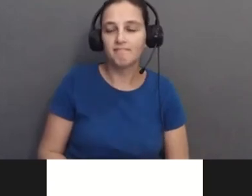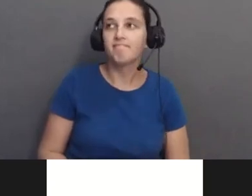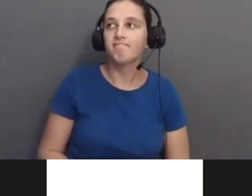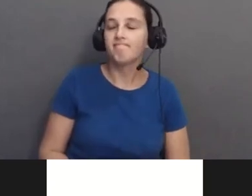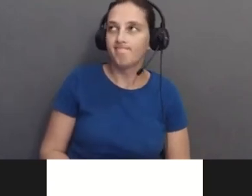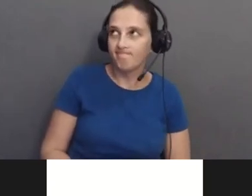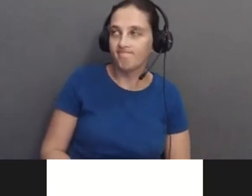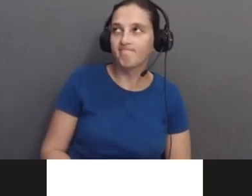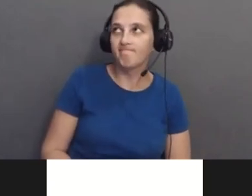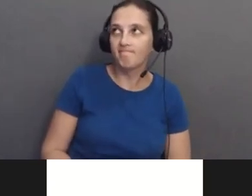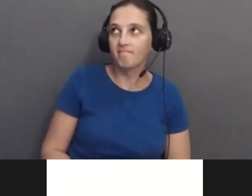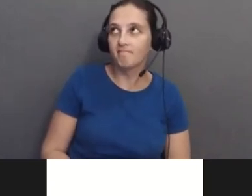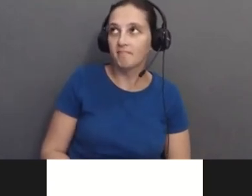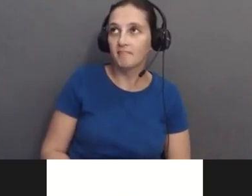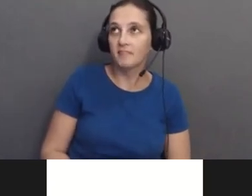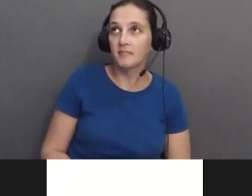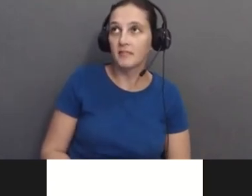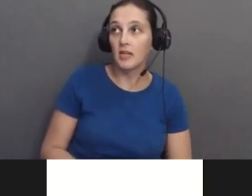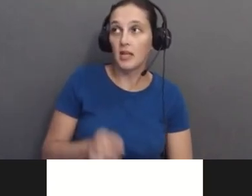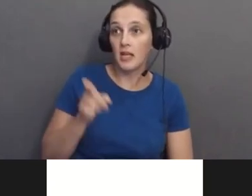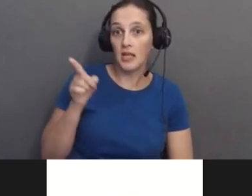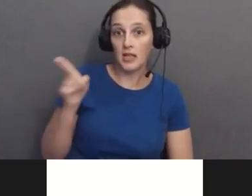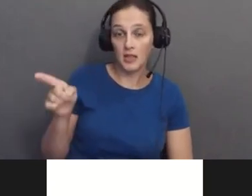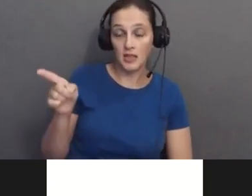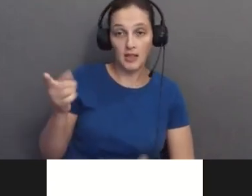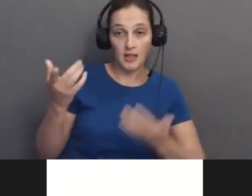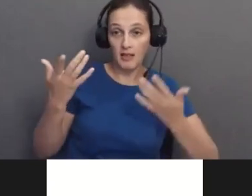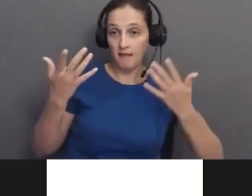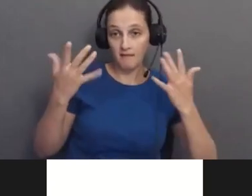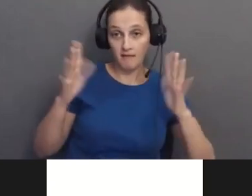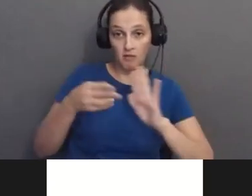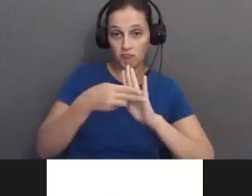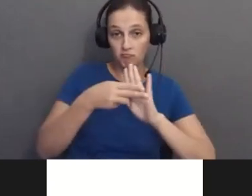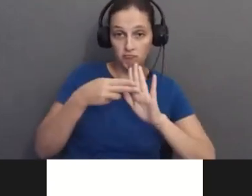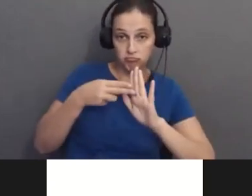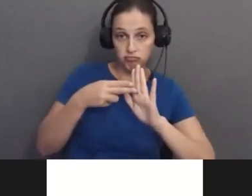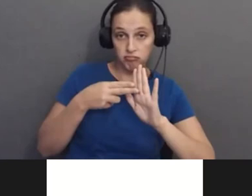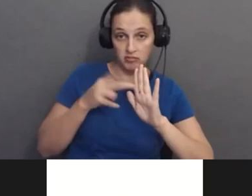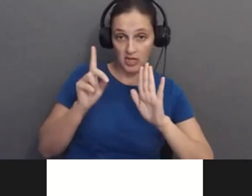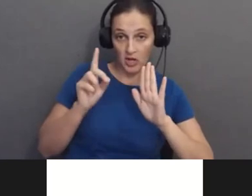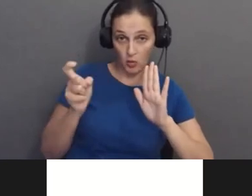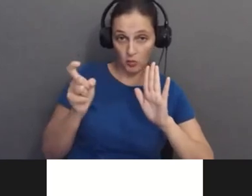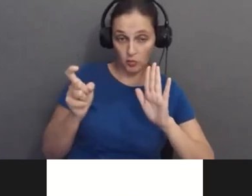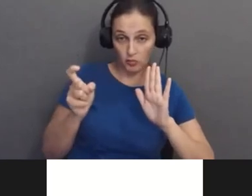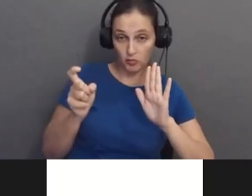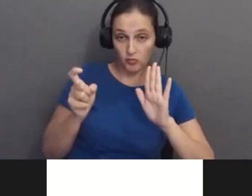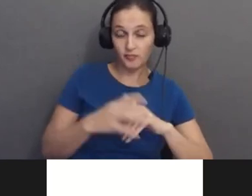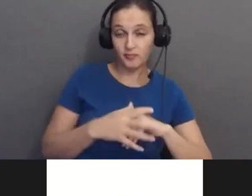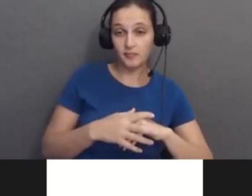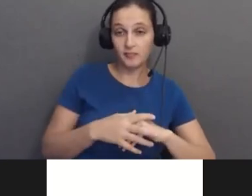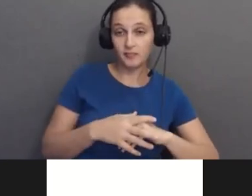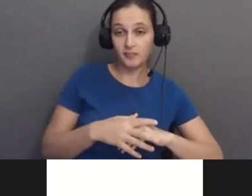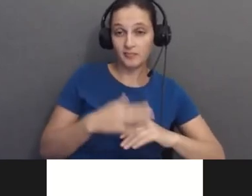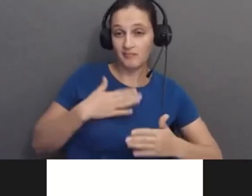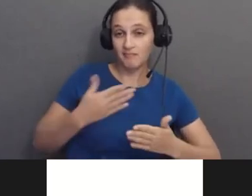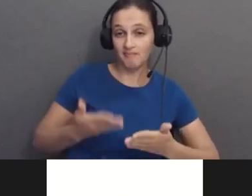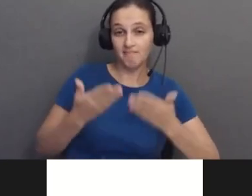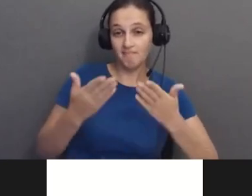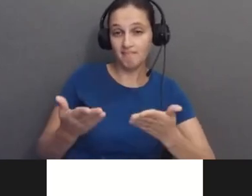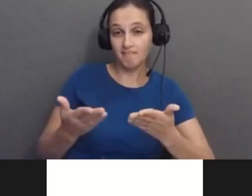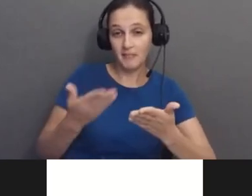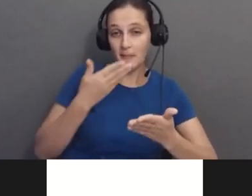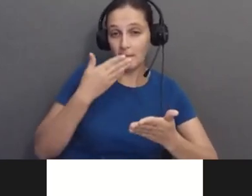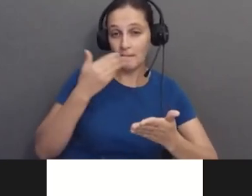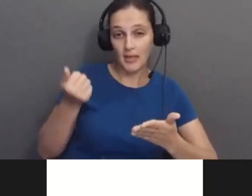Well, if someone gets a diagnosis, I, I think the best thing is just to make sure that you are